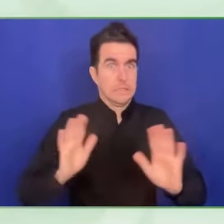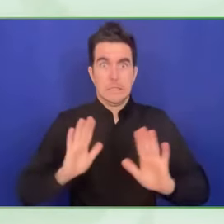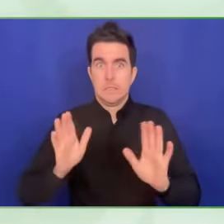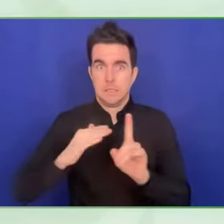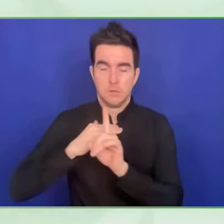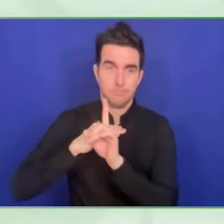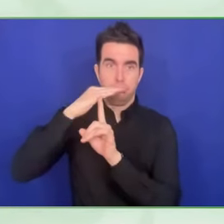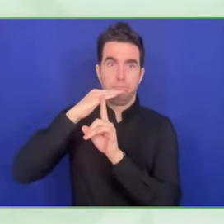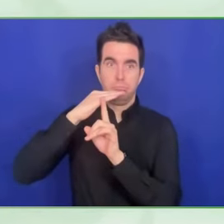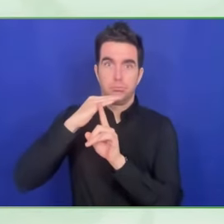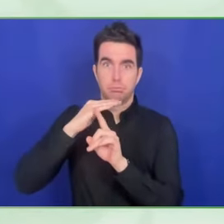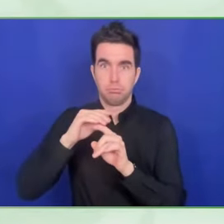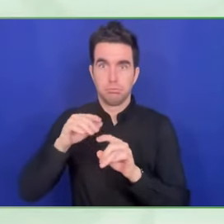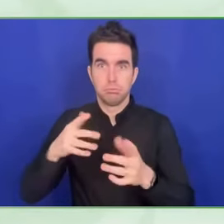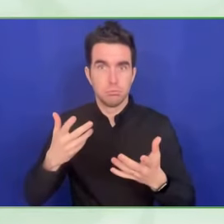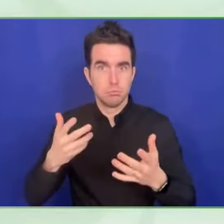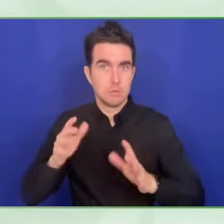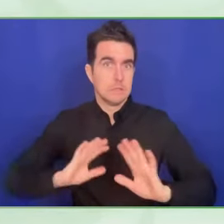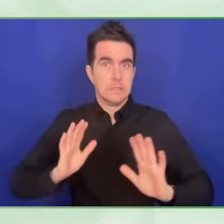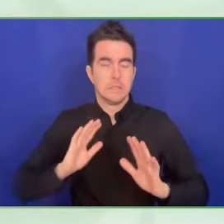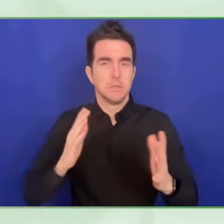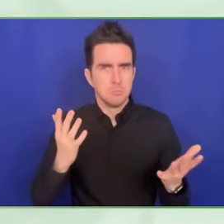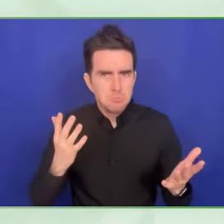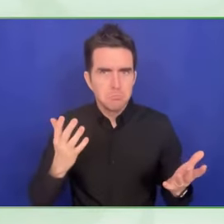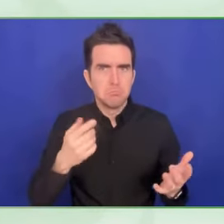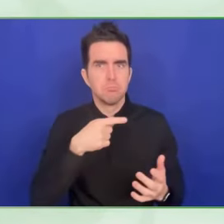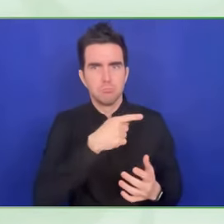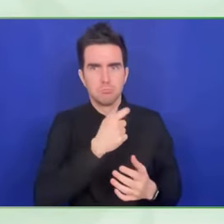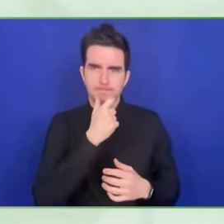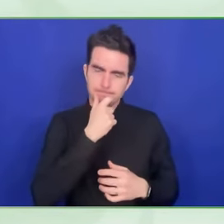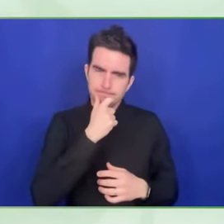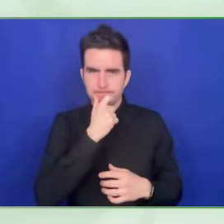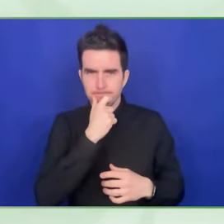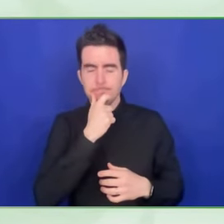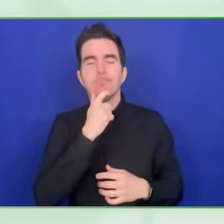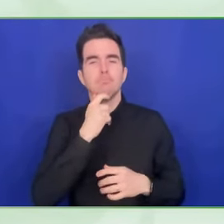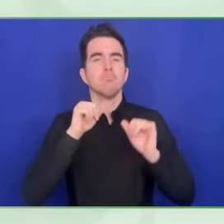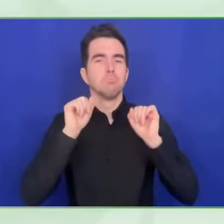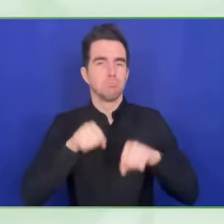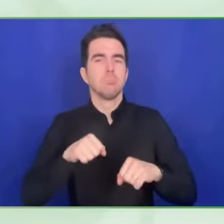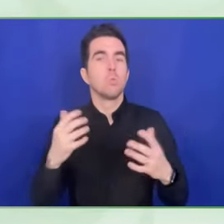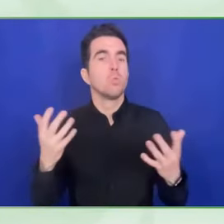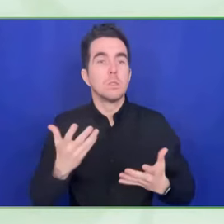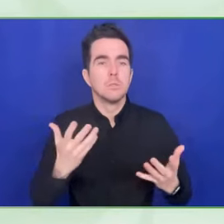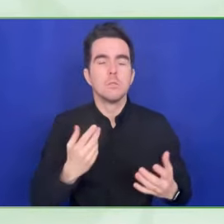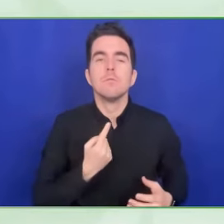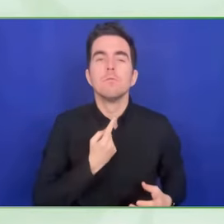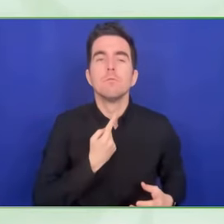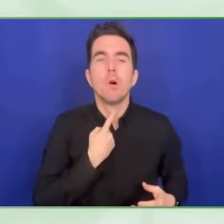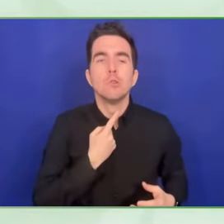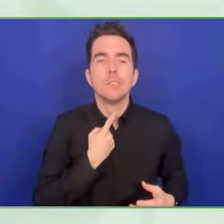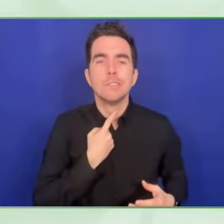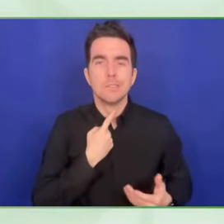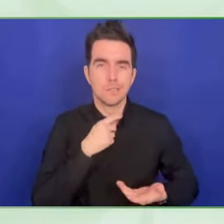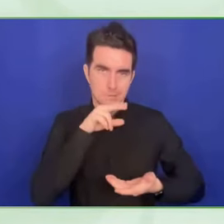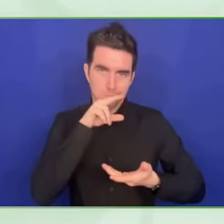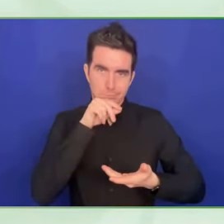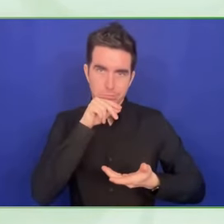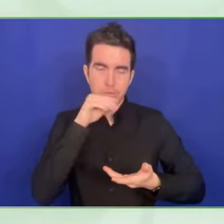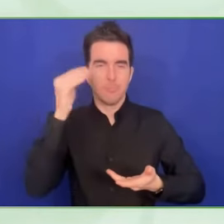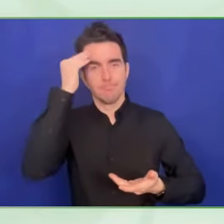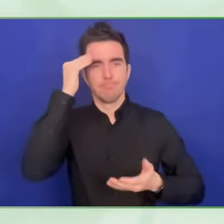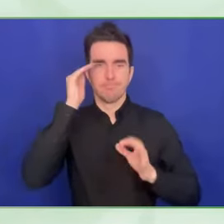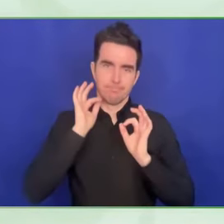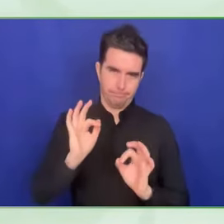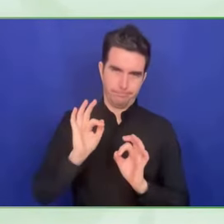independently of the text, and only in just three seconds. That means that senior citizens in Mexico now can just call a phone number from